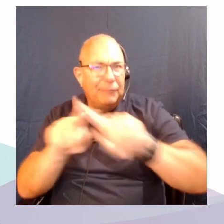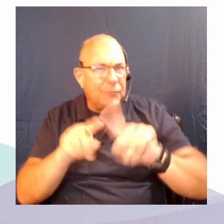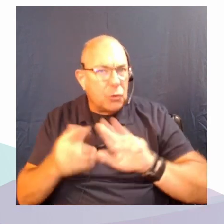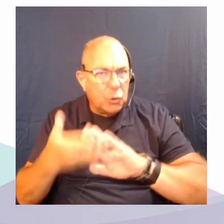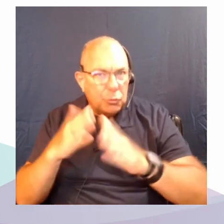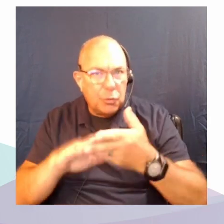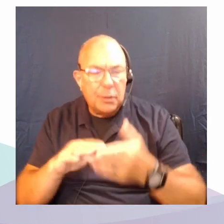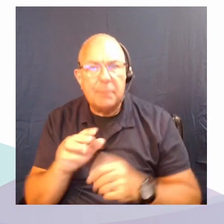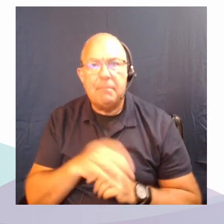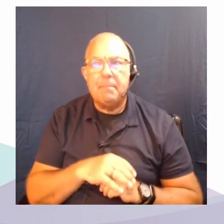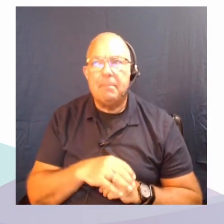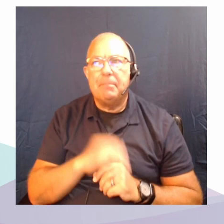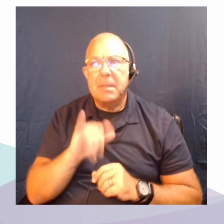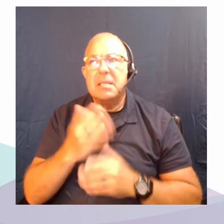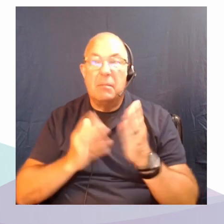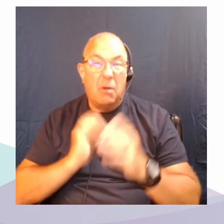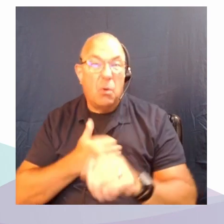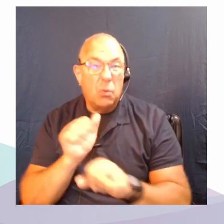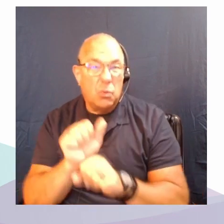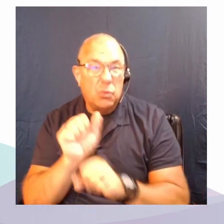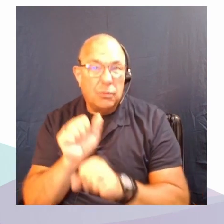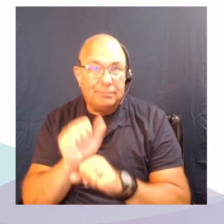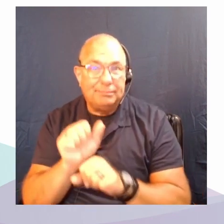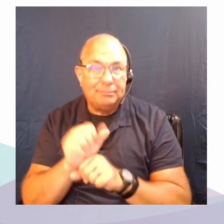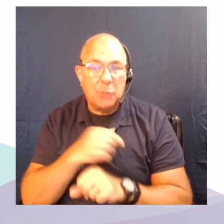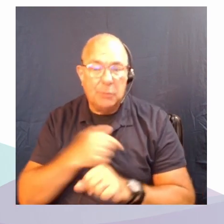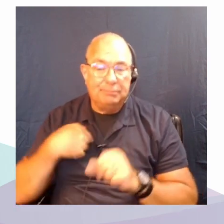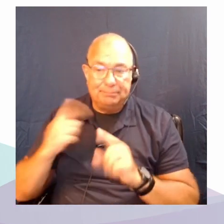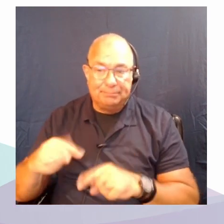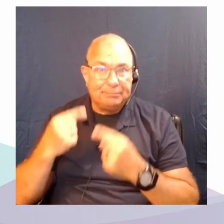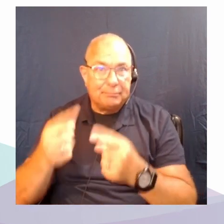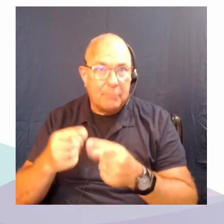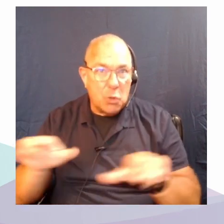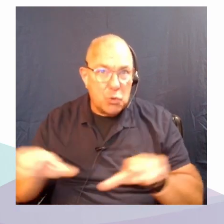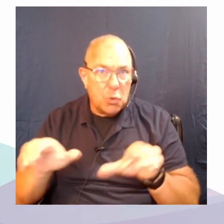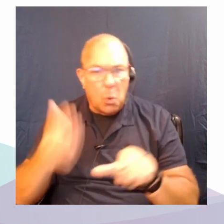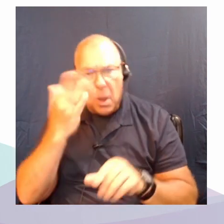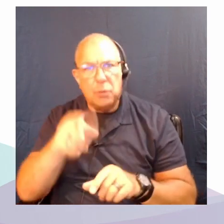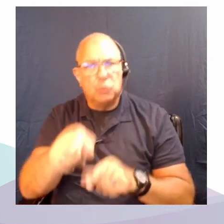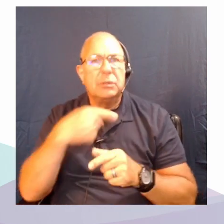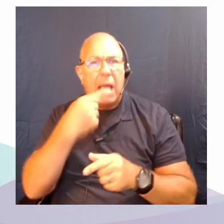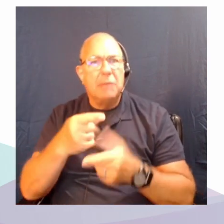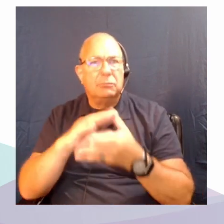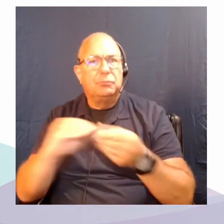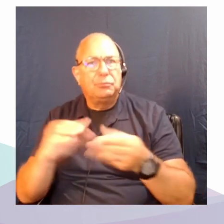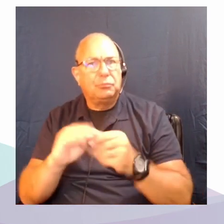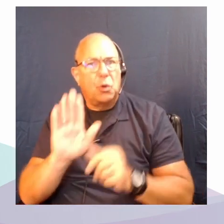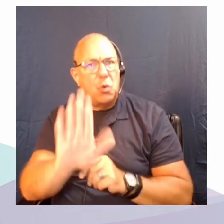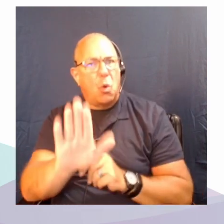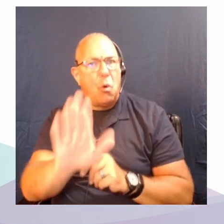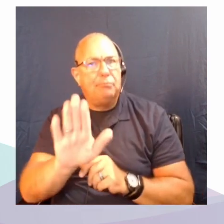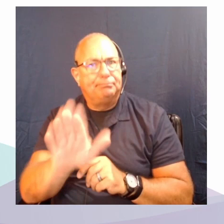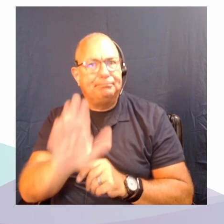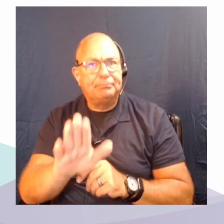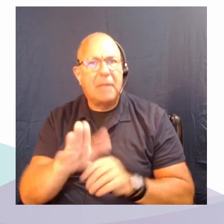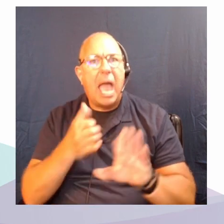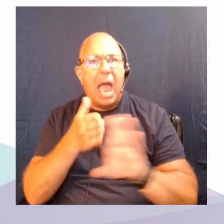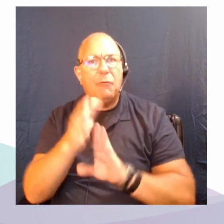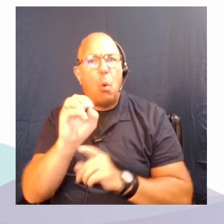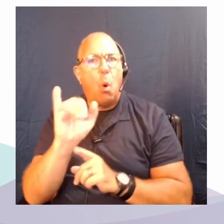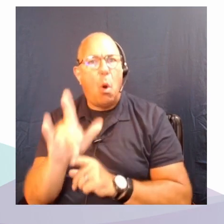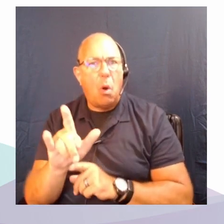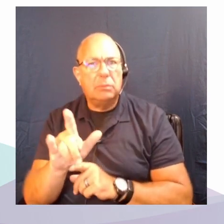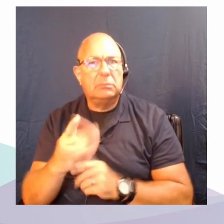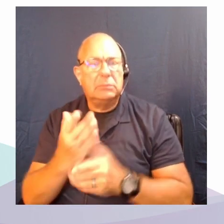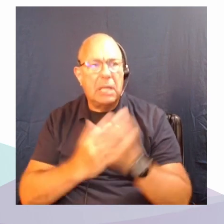of the work we've been doing. But, you know, why don't you tell everybody about After Oil? I think some people know about the